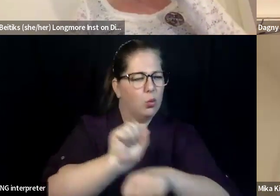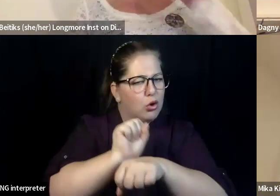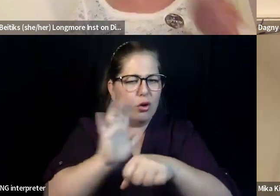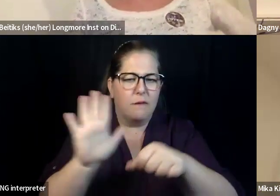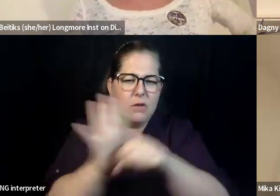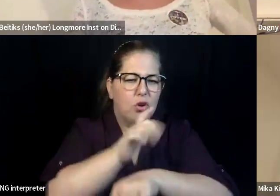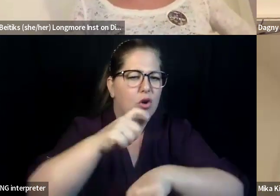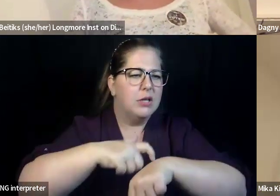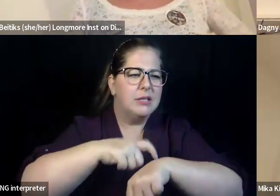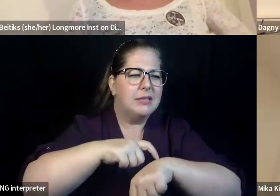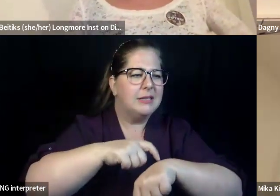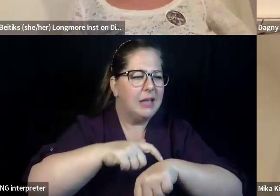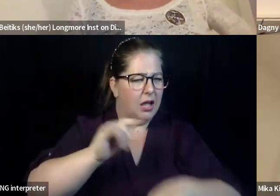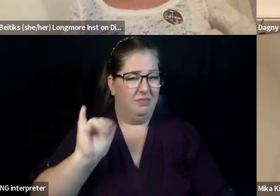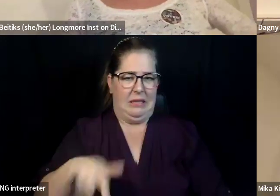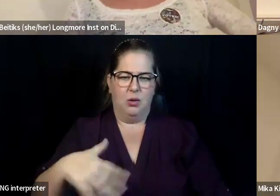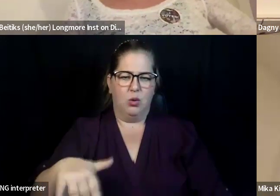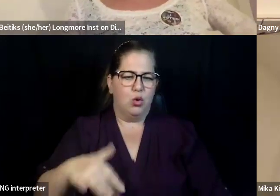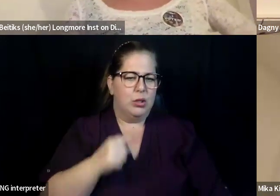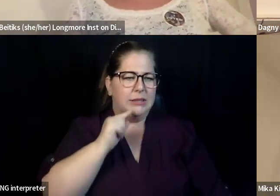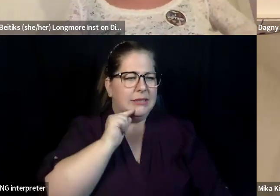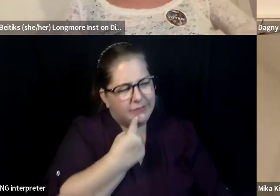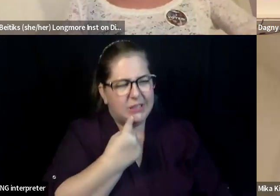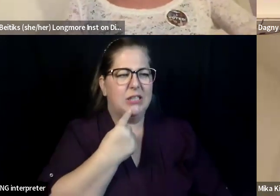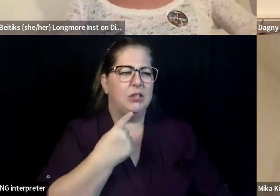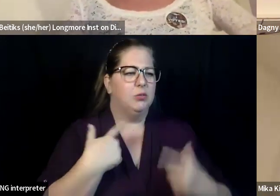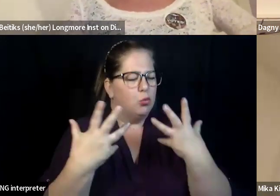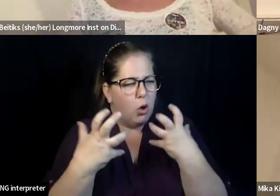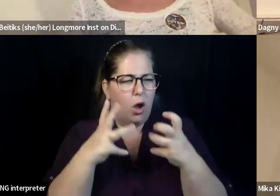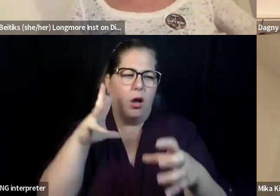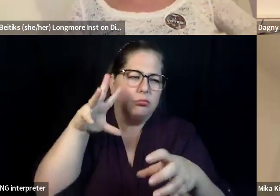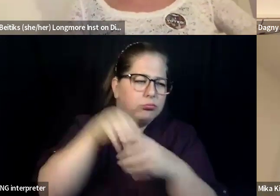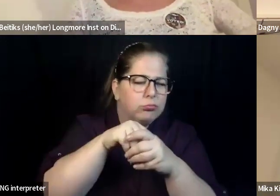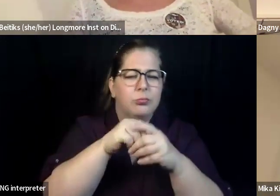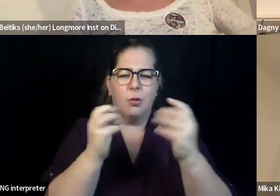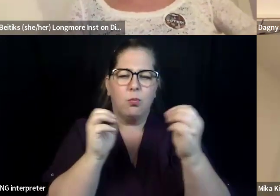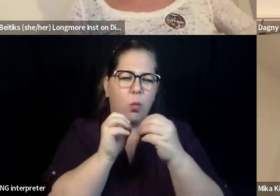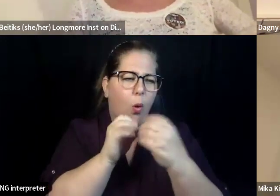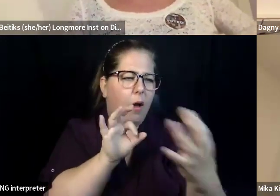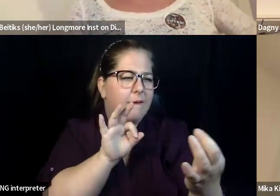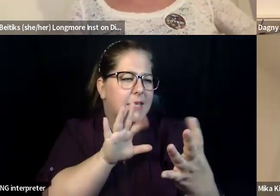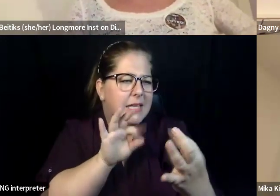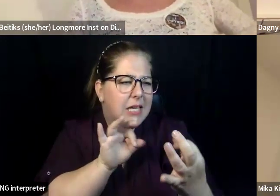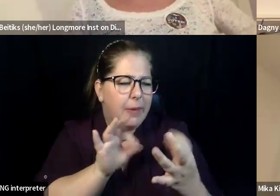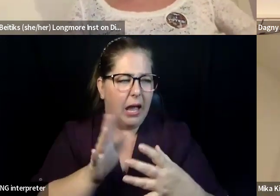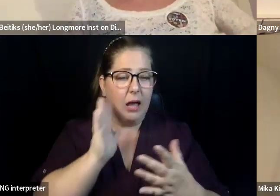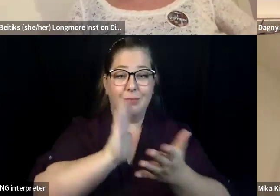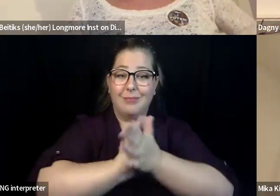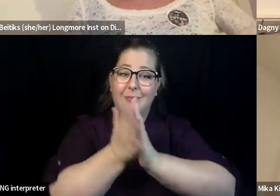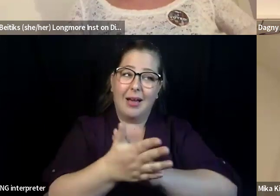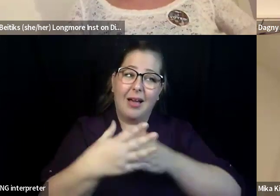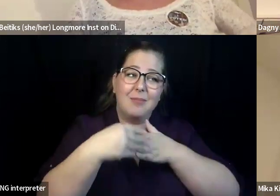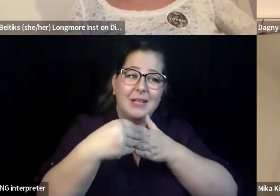disabled, who would love to have more input in our community, who would actually be leaders in how to design a center for all